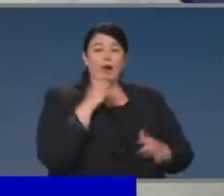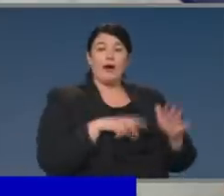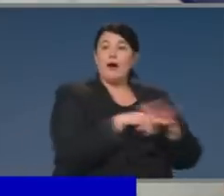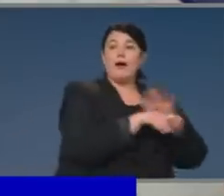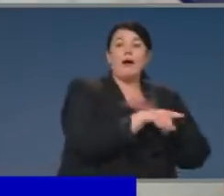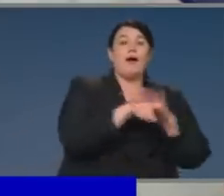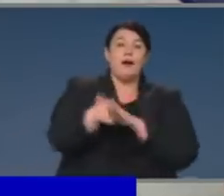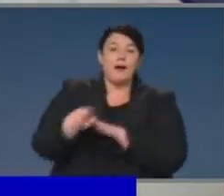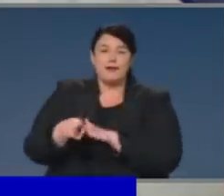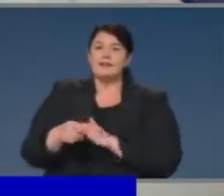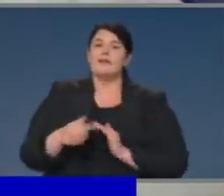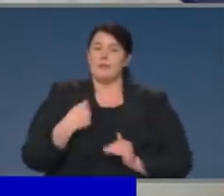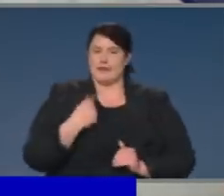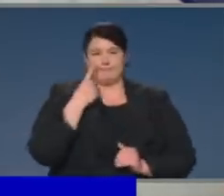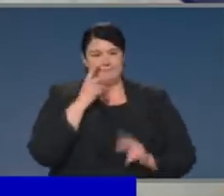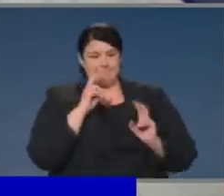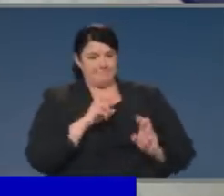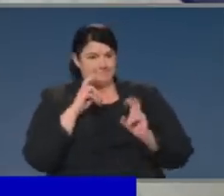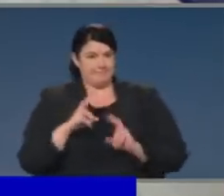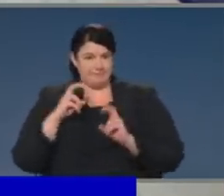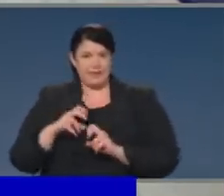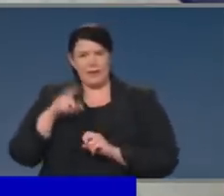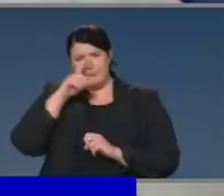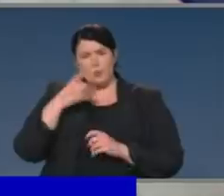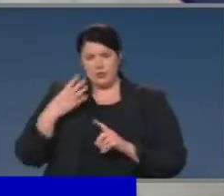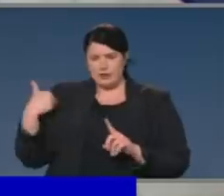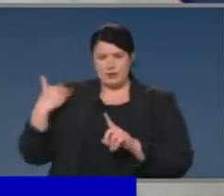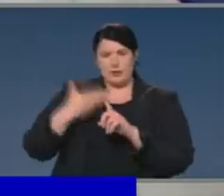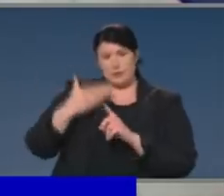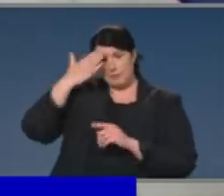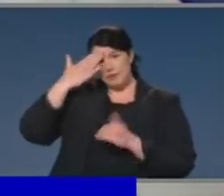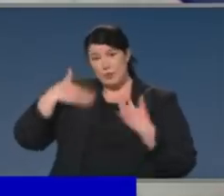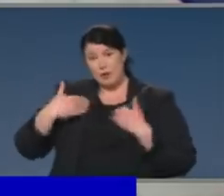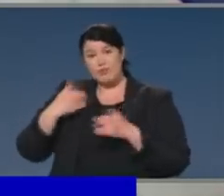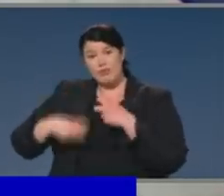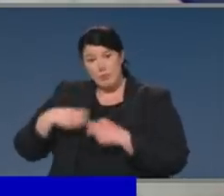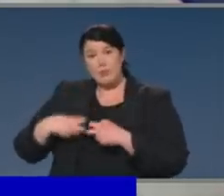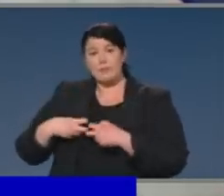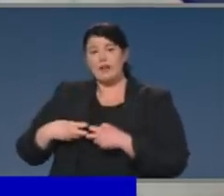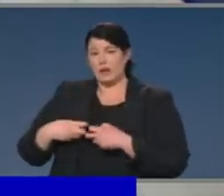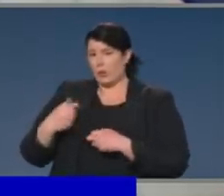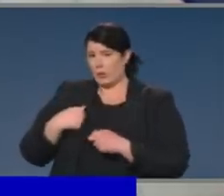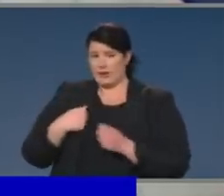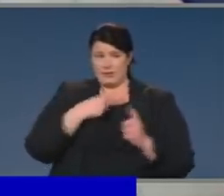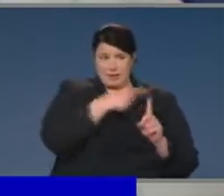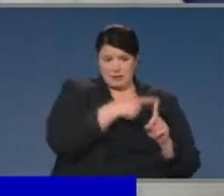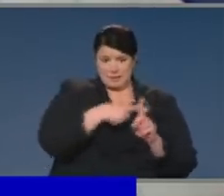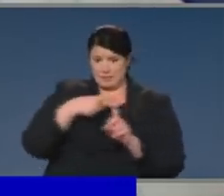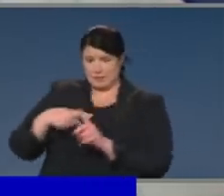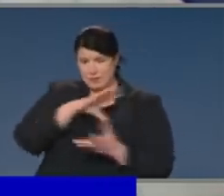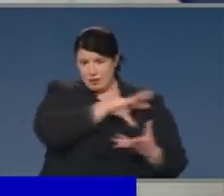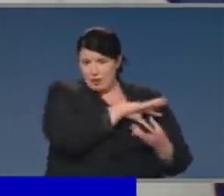on the prevalence of mental disorders. That combined, combined, will give us the modelling we need.